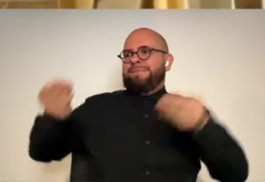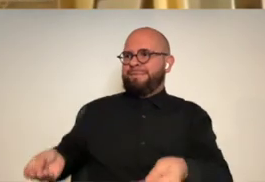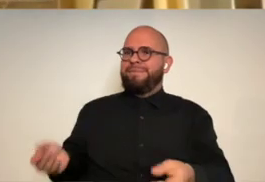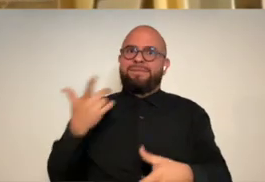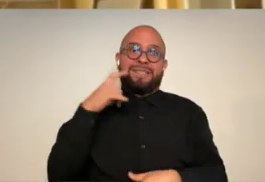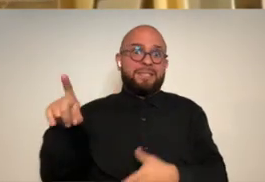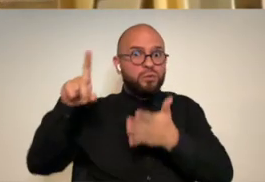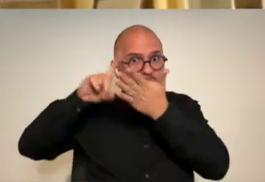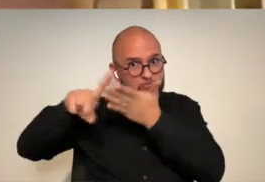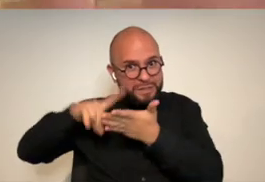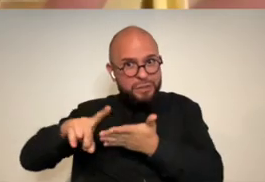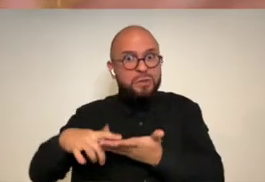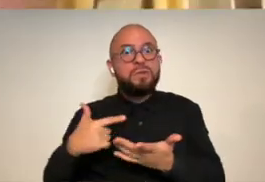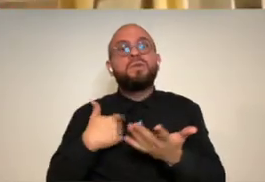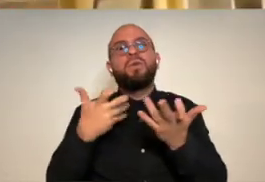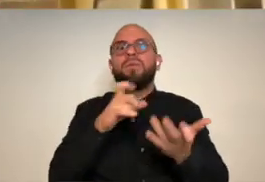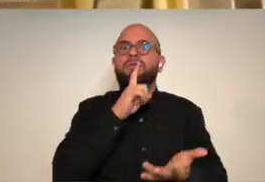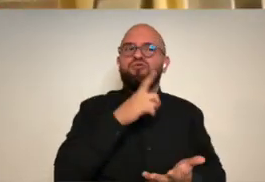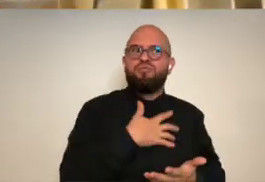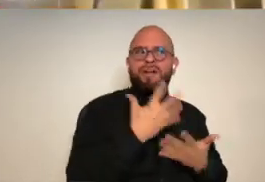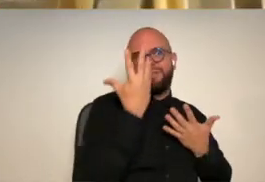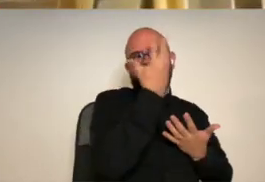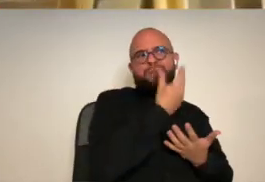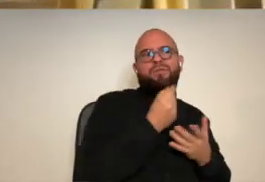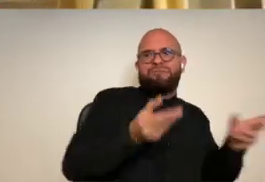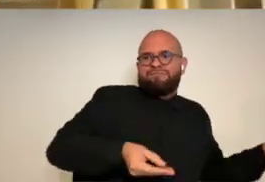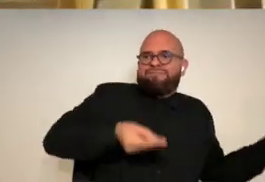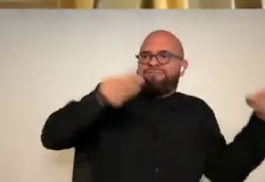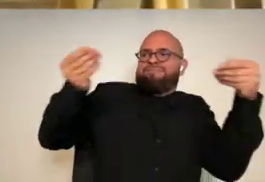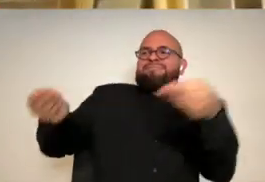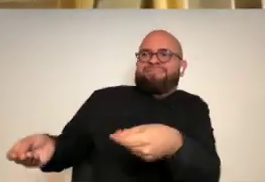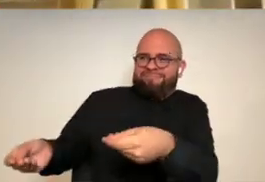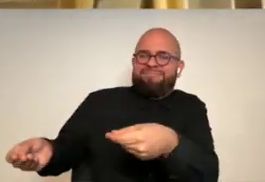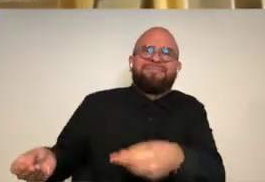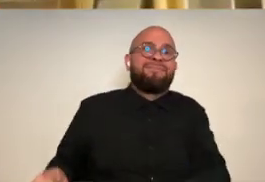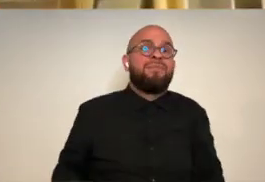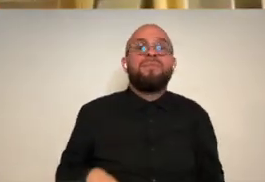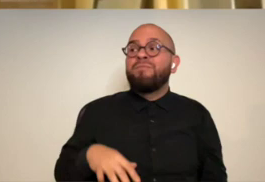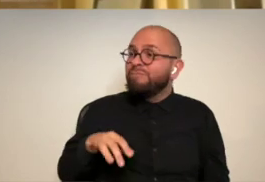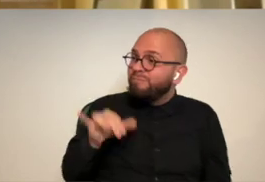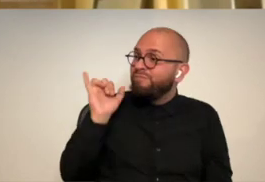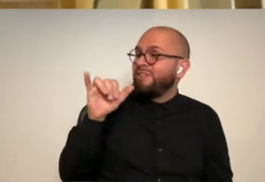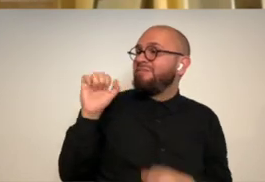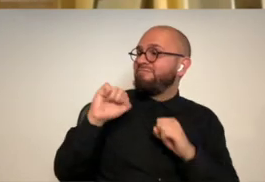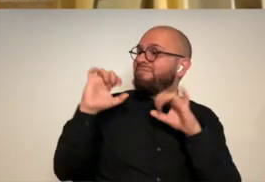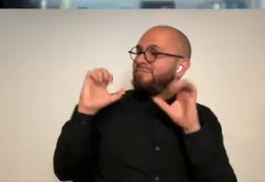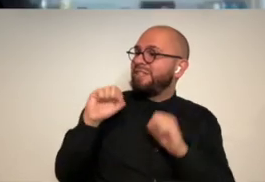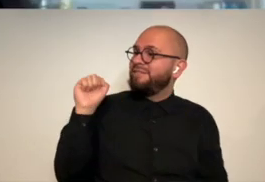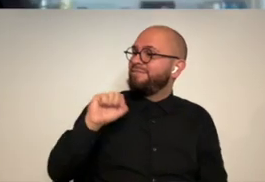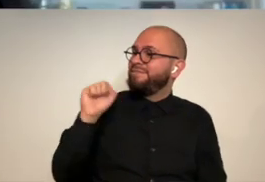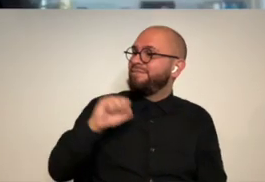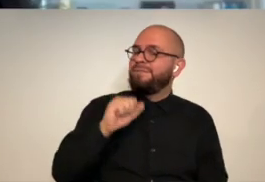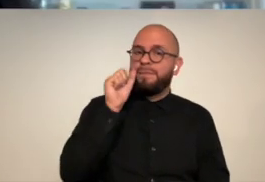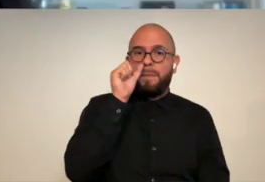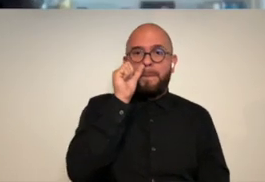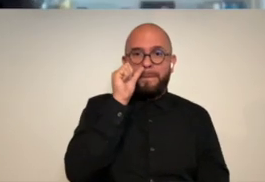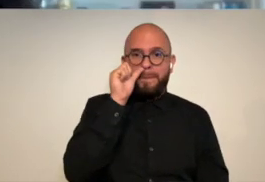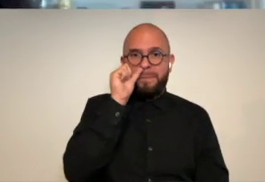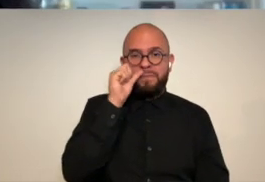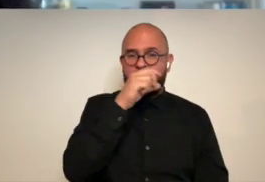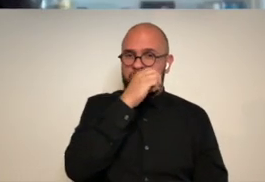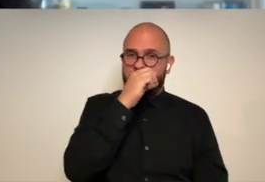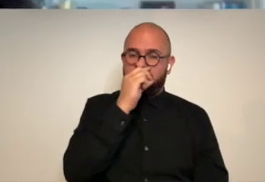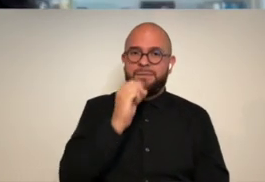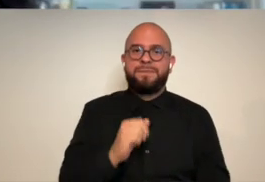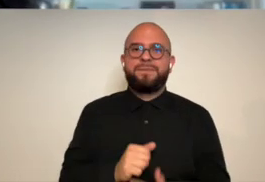format and give that to her because she's doing the research part right um and i want to make it beautiful that'll be amazing so yeah